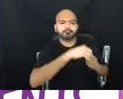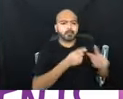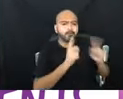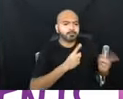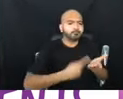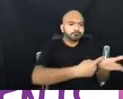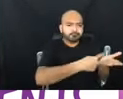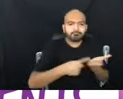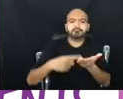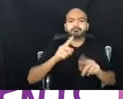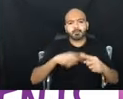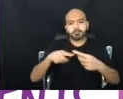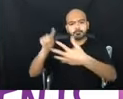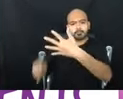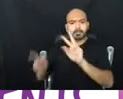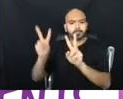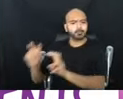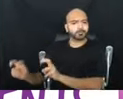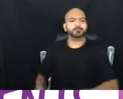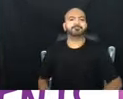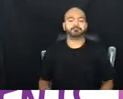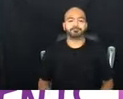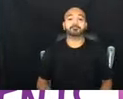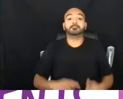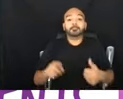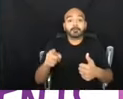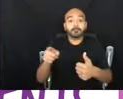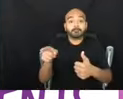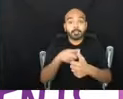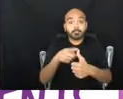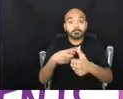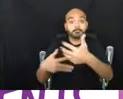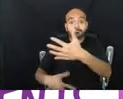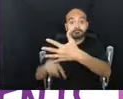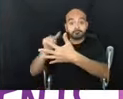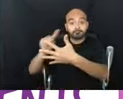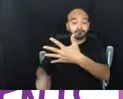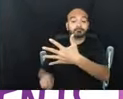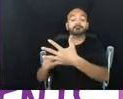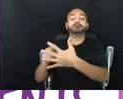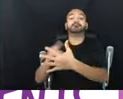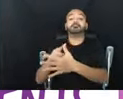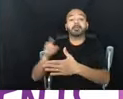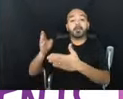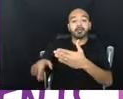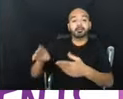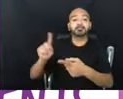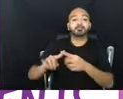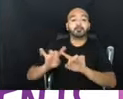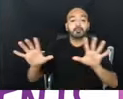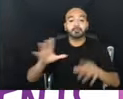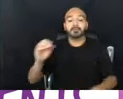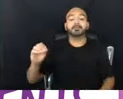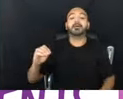these issues. Um, the first, uh, piece, anti-violence advocacy and criminalized